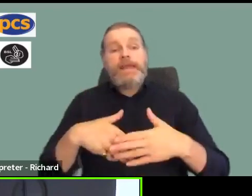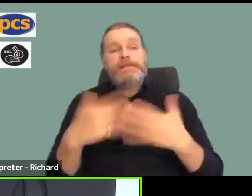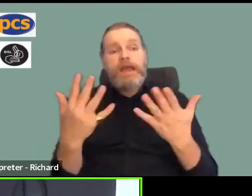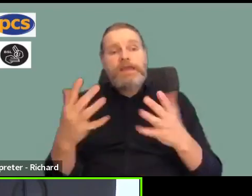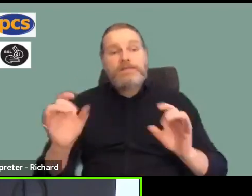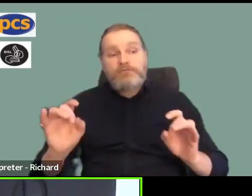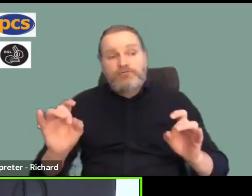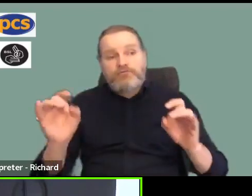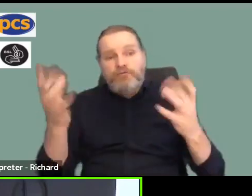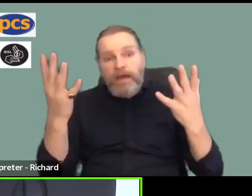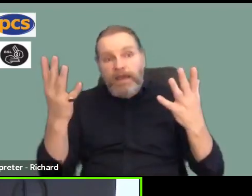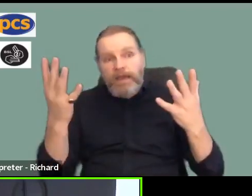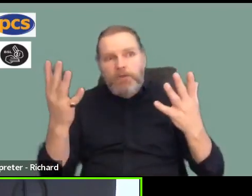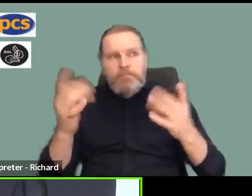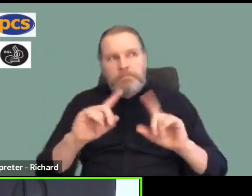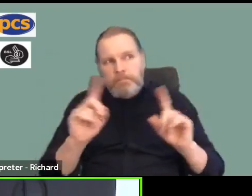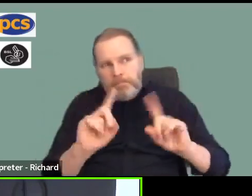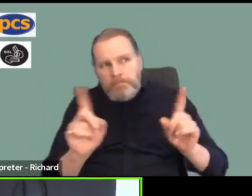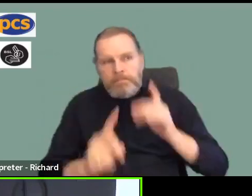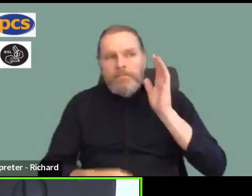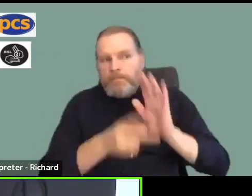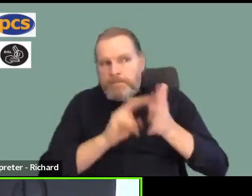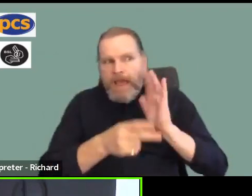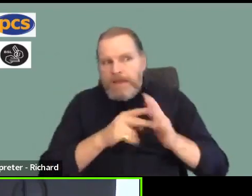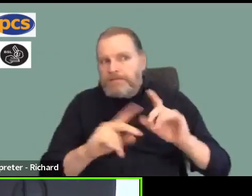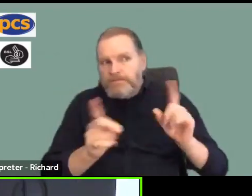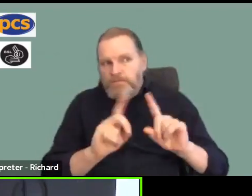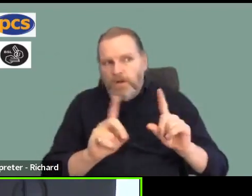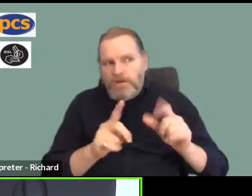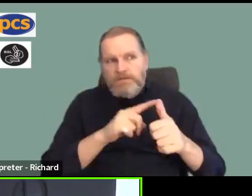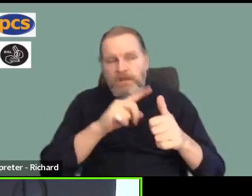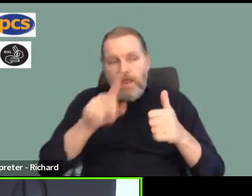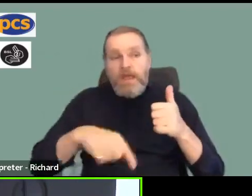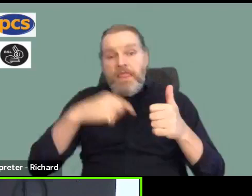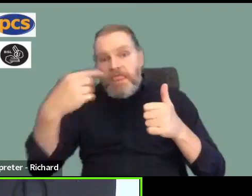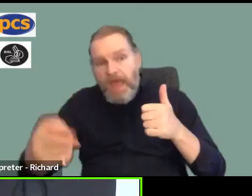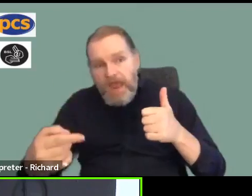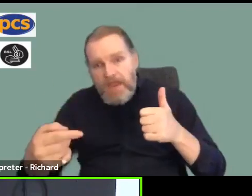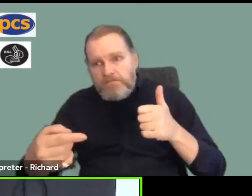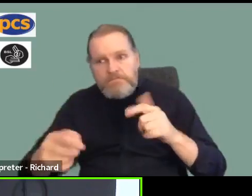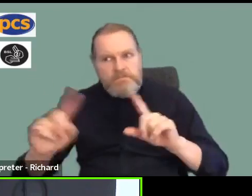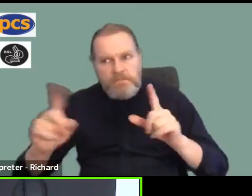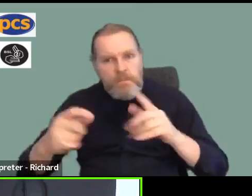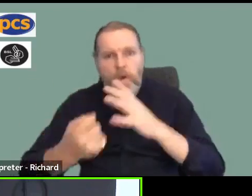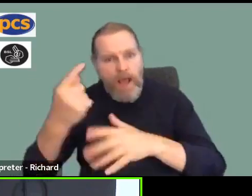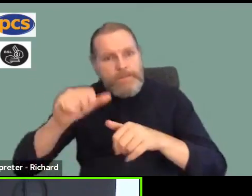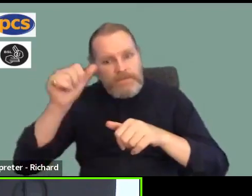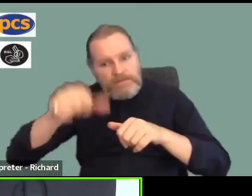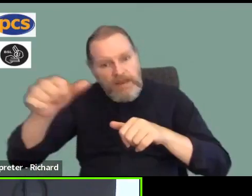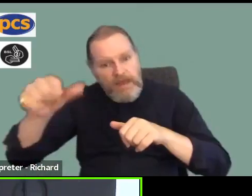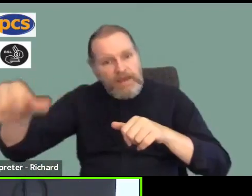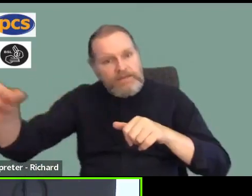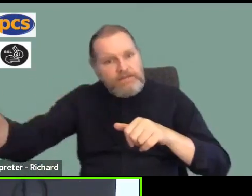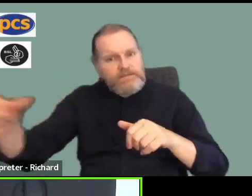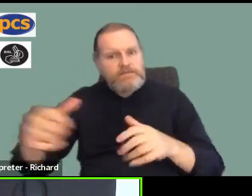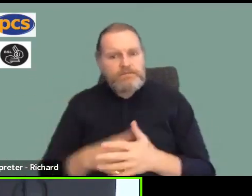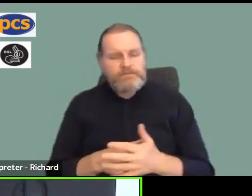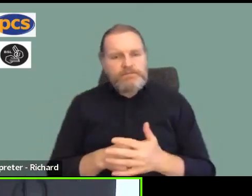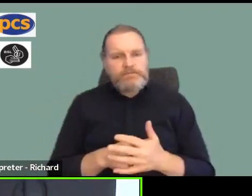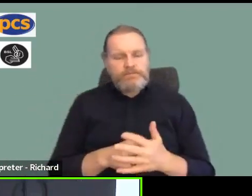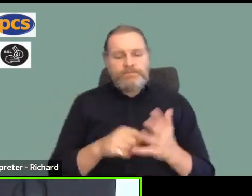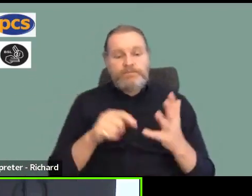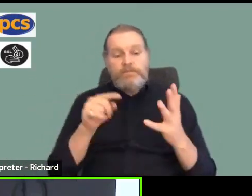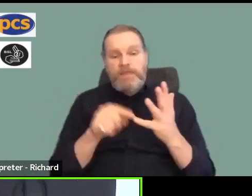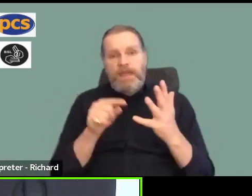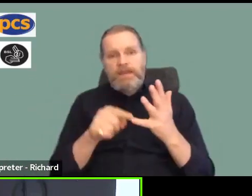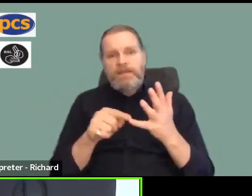to take and will it be followed by work to rule? But also, Julie's points about